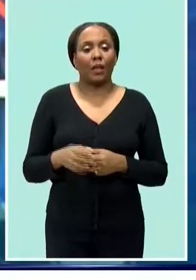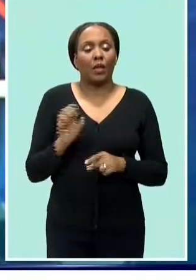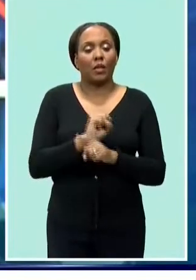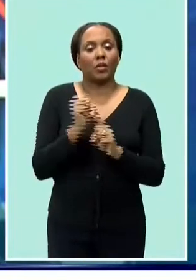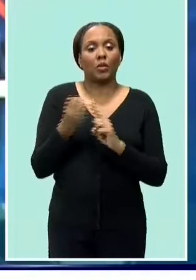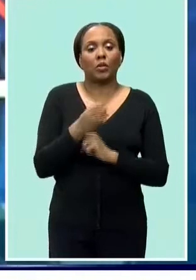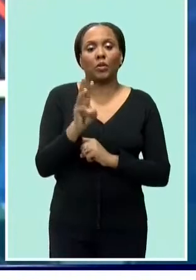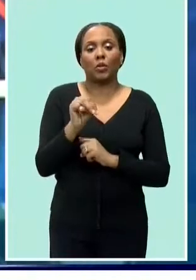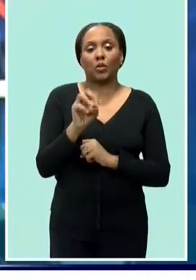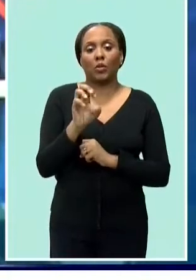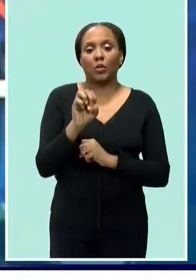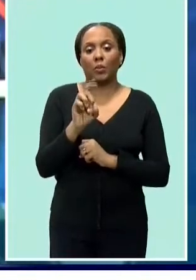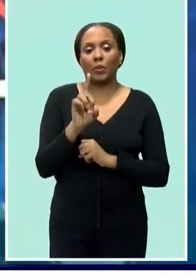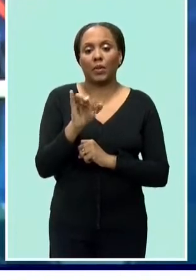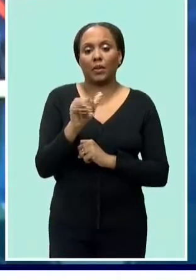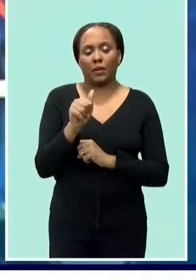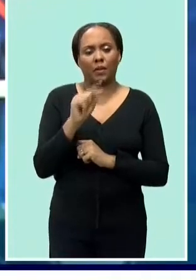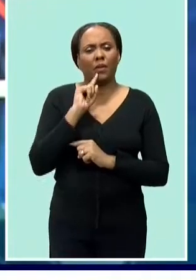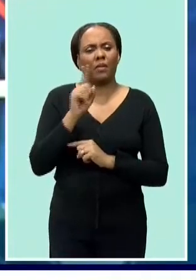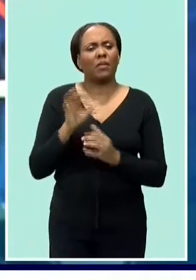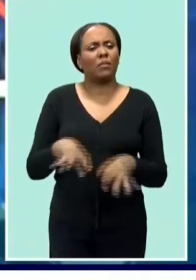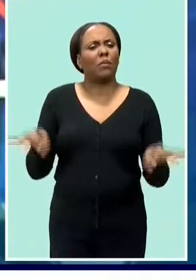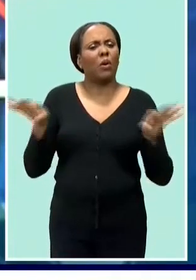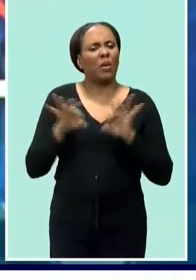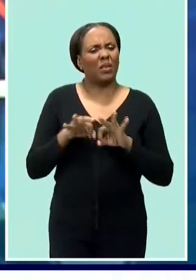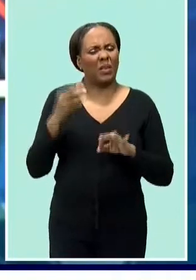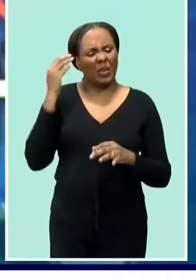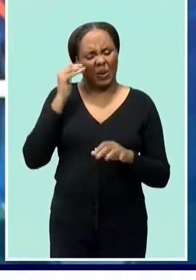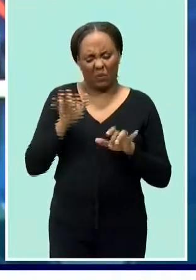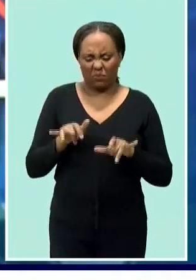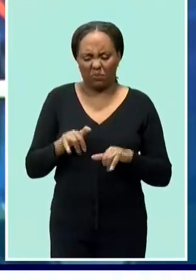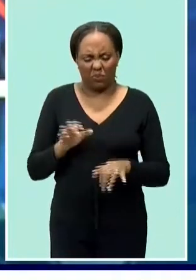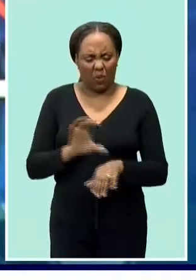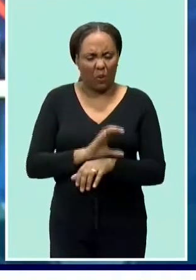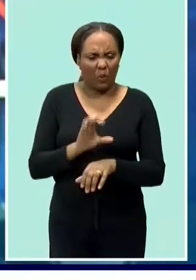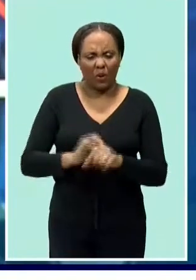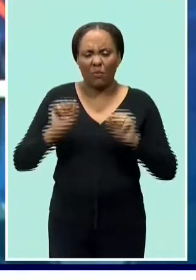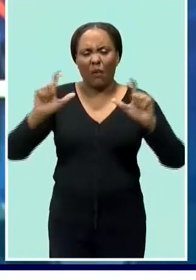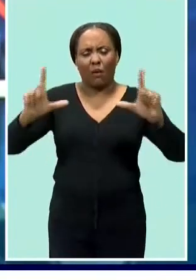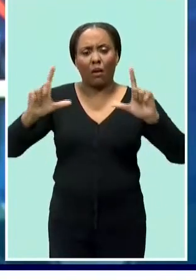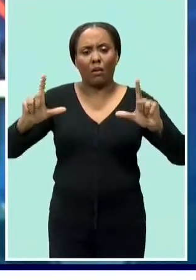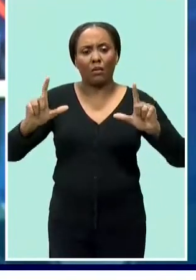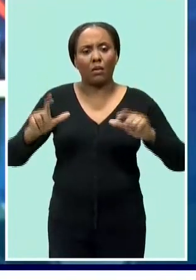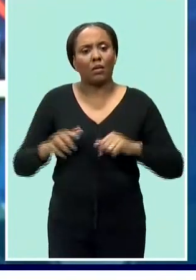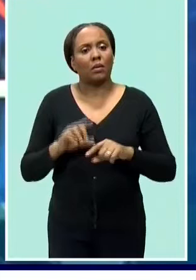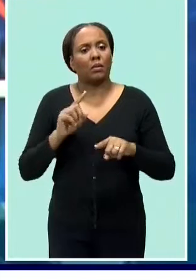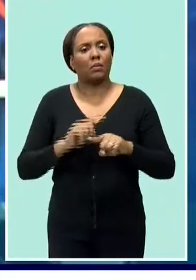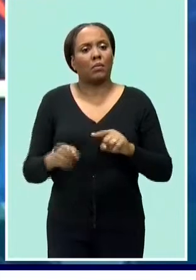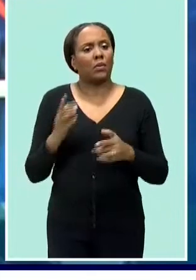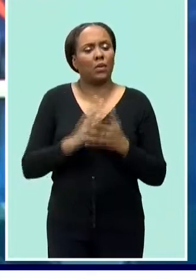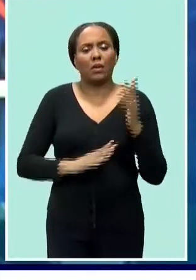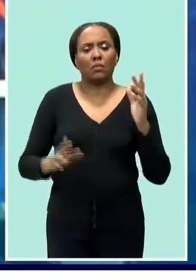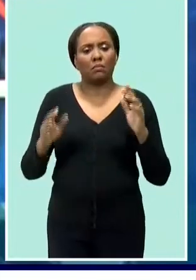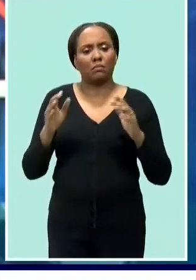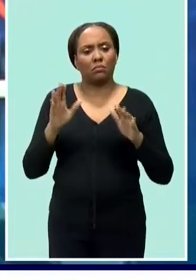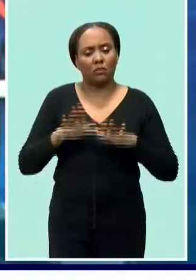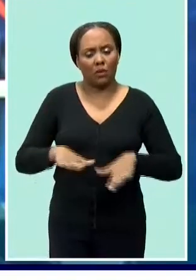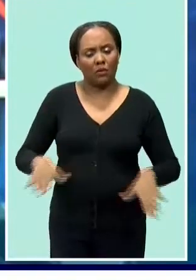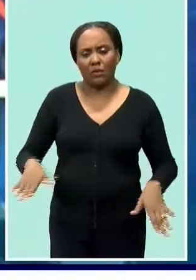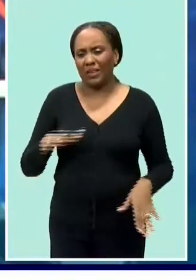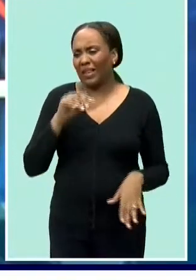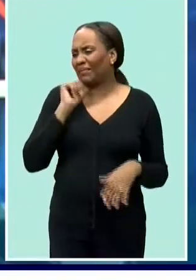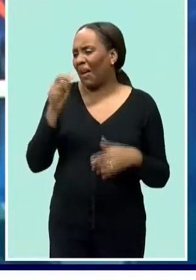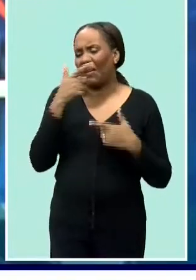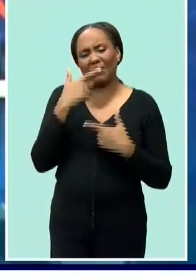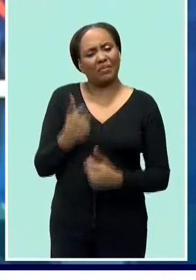people in barbados and as a result minister of information senator lucille mo says many people are no longer interested in reading books she